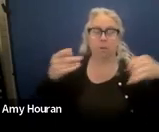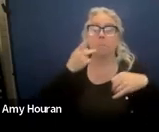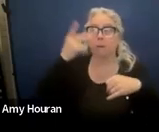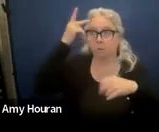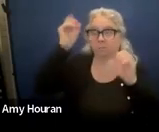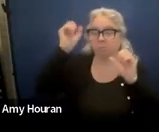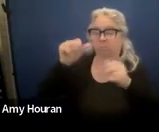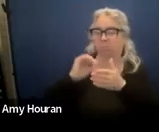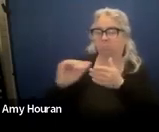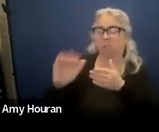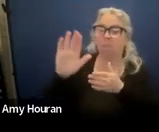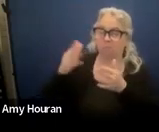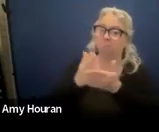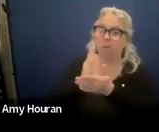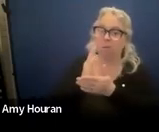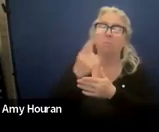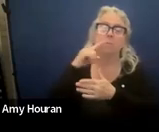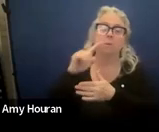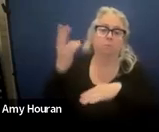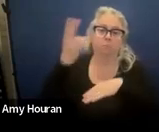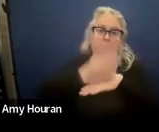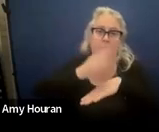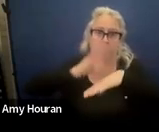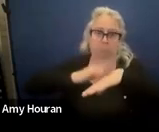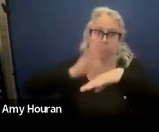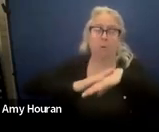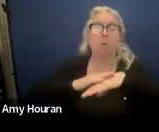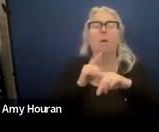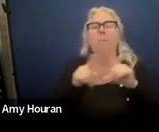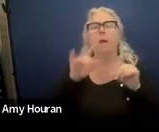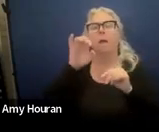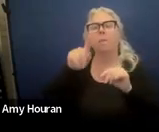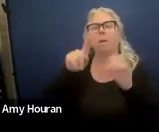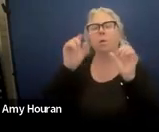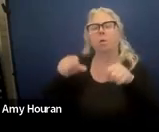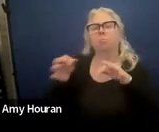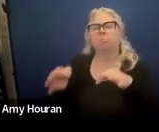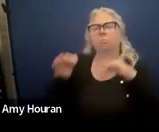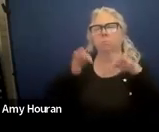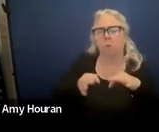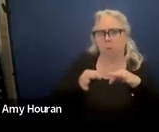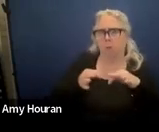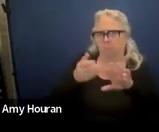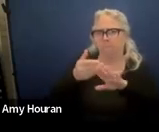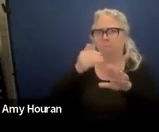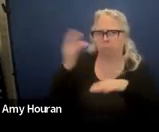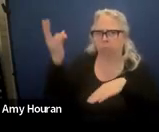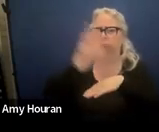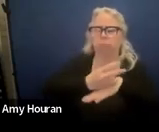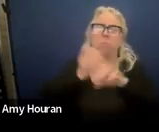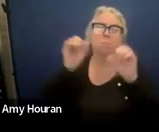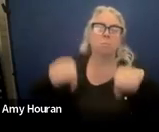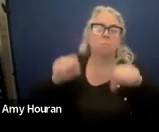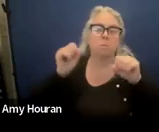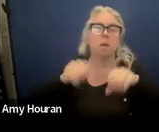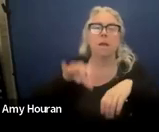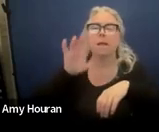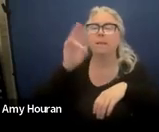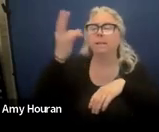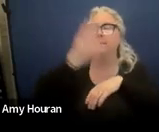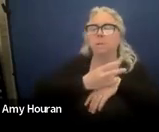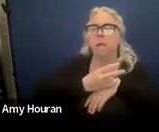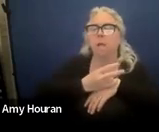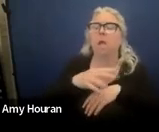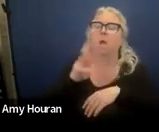to that seven day notice so the iep could be implemented sooner than that seven days um the 70 waiver form is optional